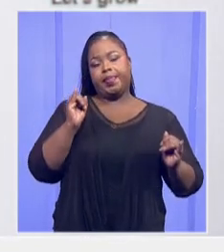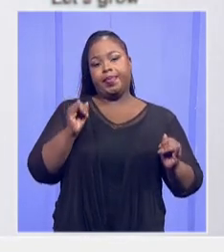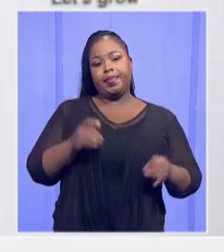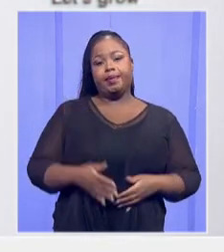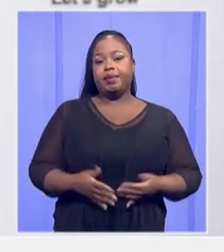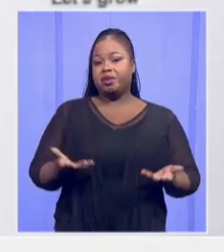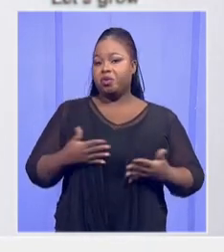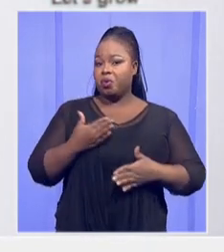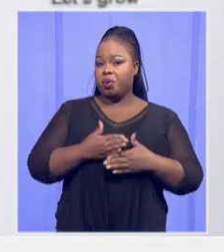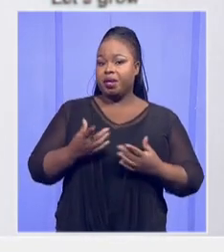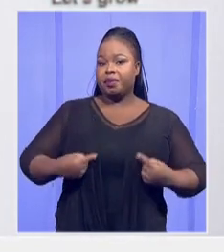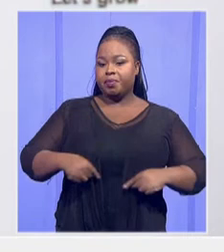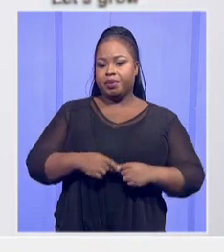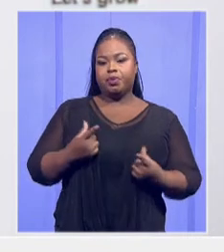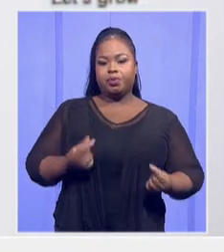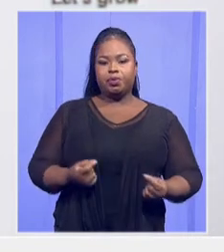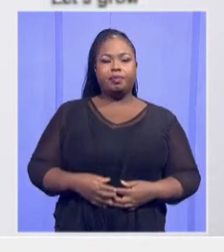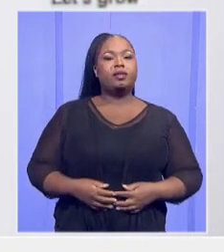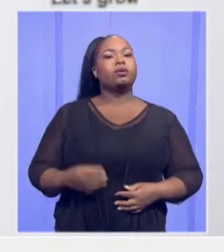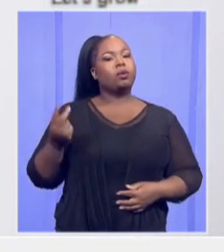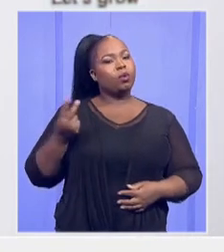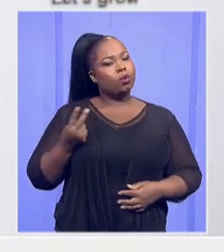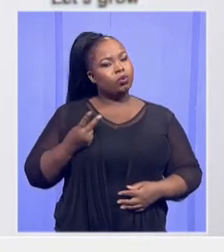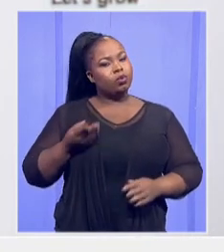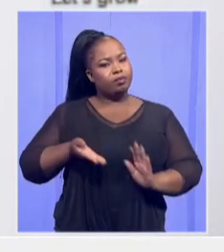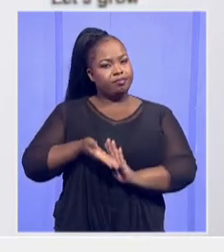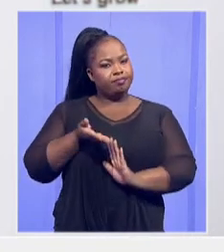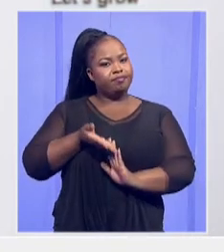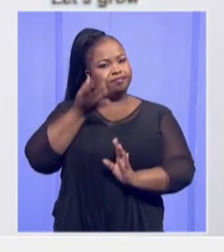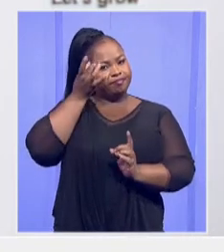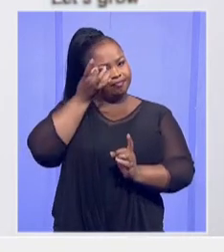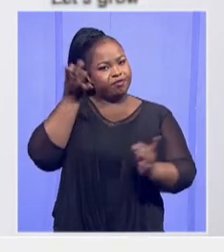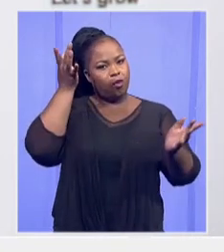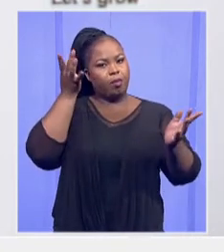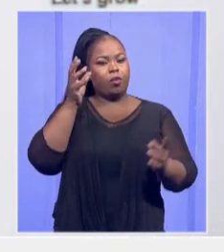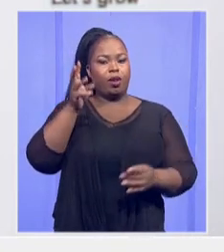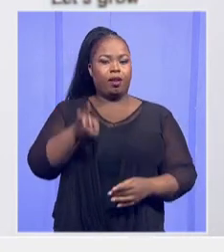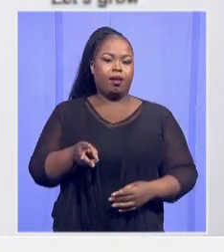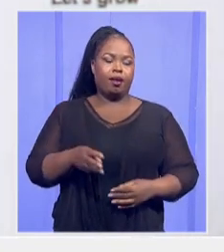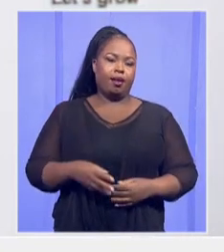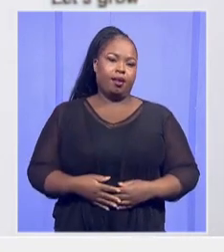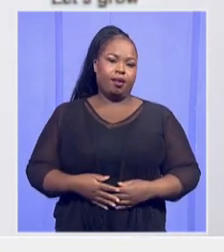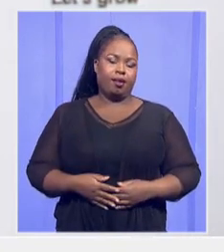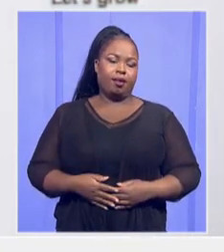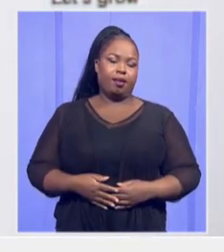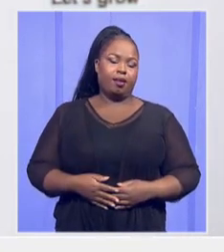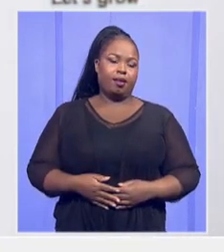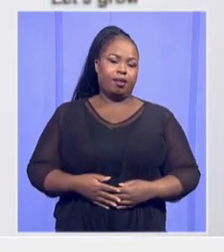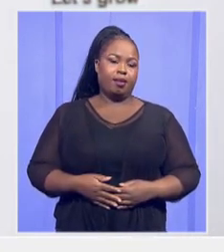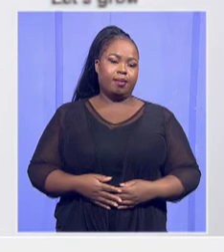to the work that we're doing. And again, we'll update the nation as to what we're doing with overcrowding.